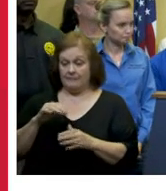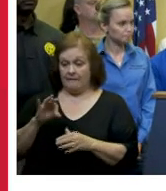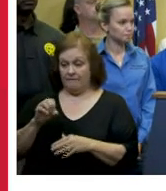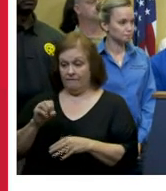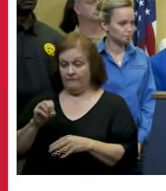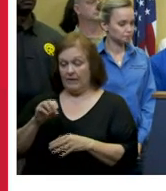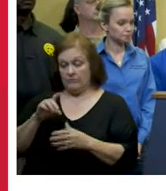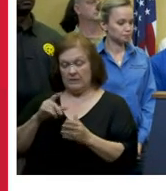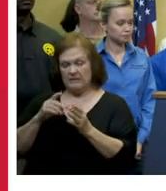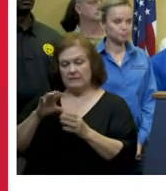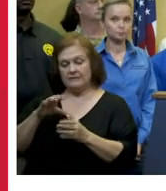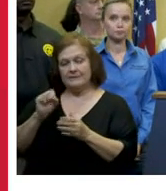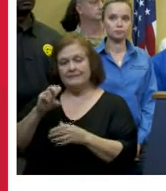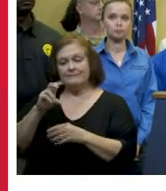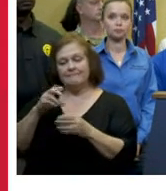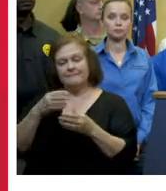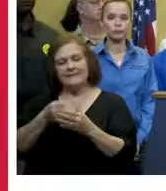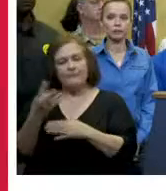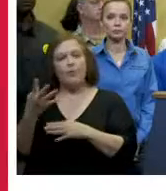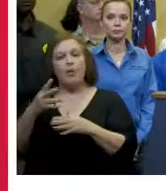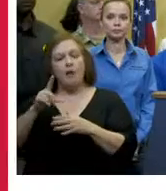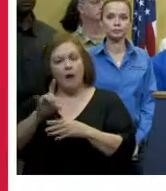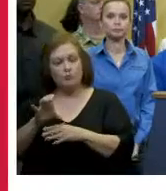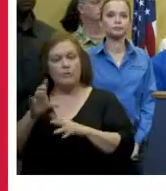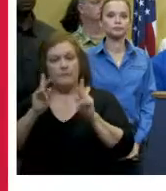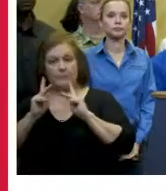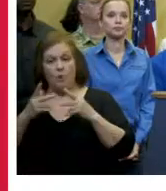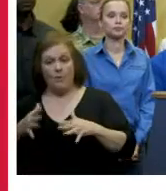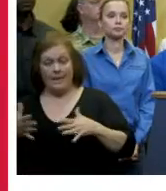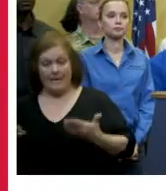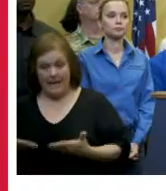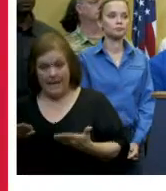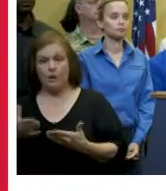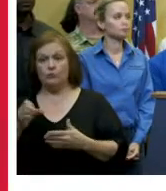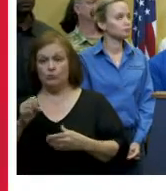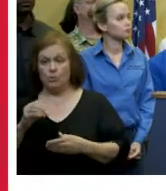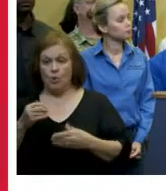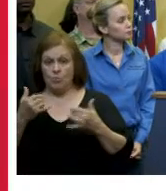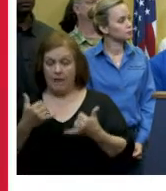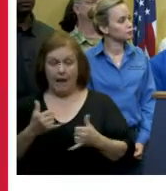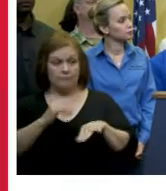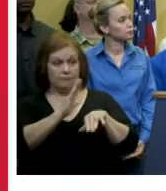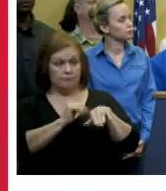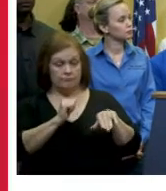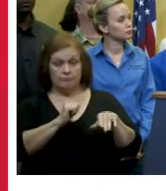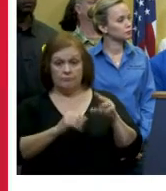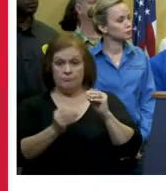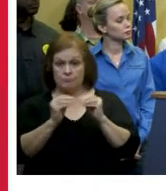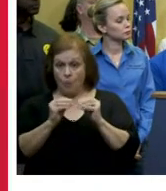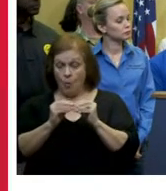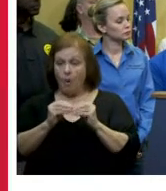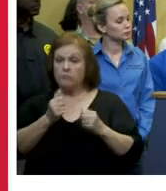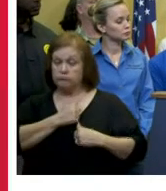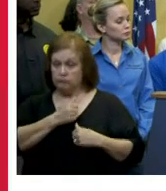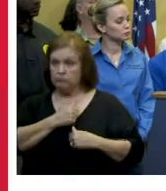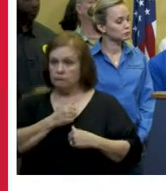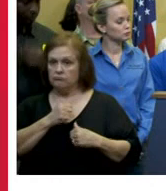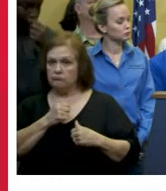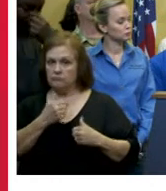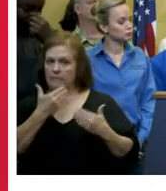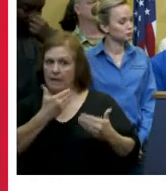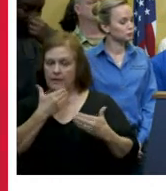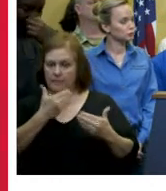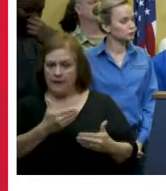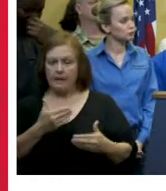was a significant movement by the national guard so we're sprinting to the uh start line uh understanding that this is going to be a marathon